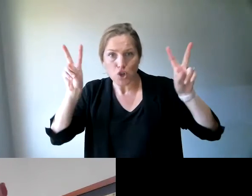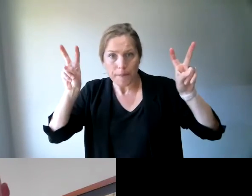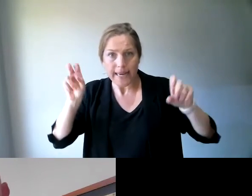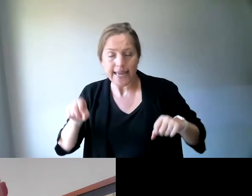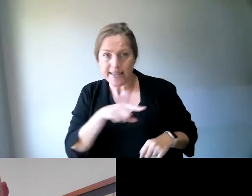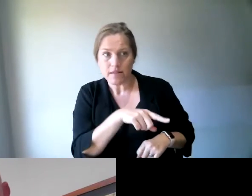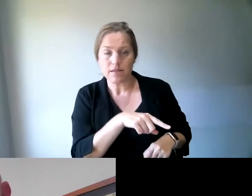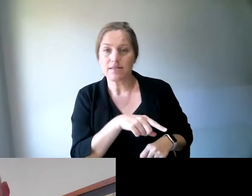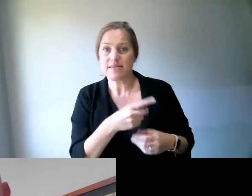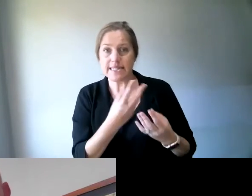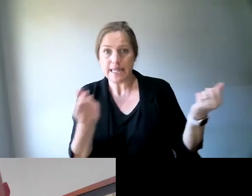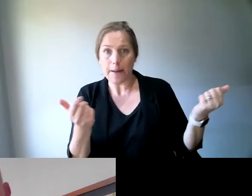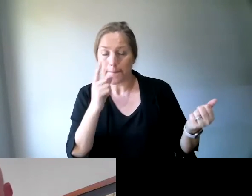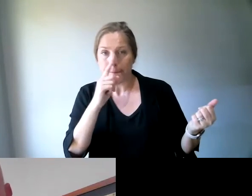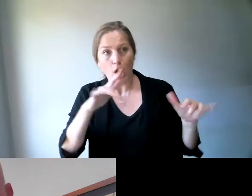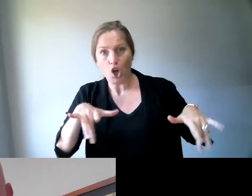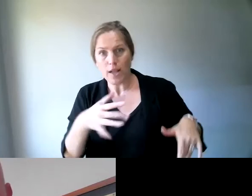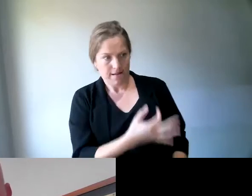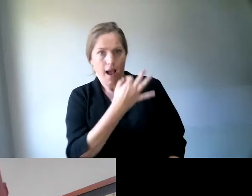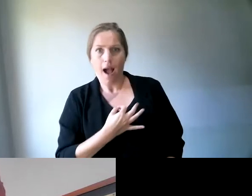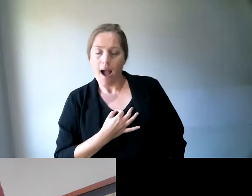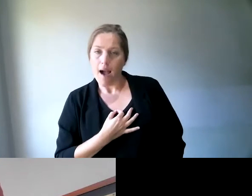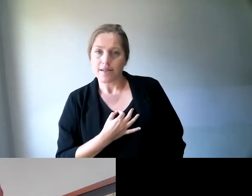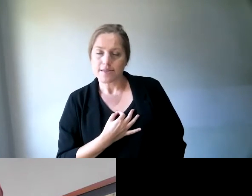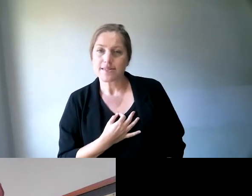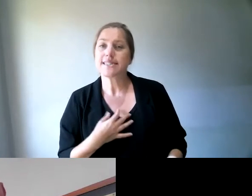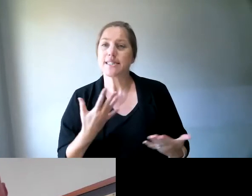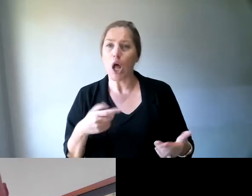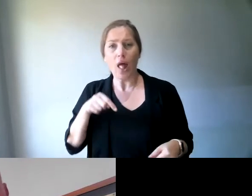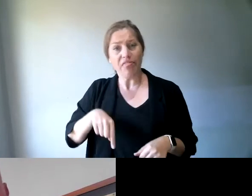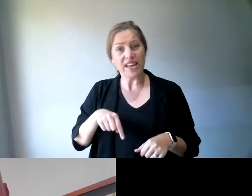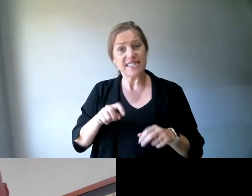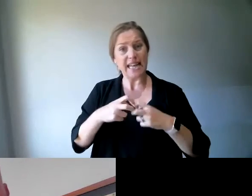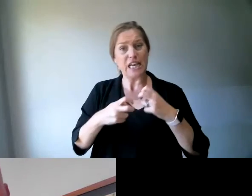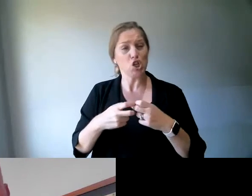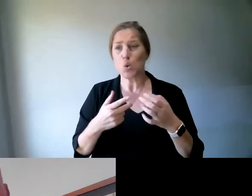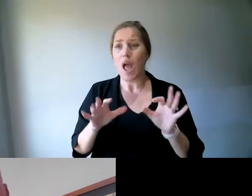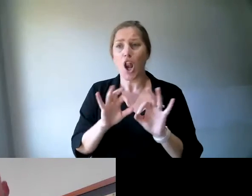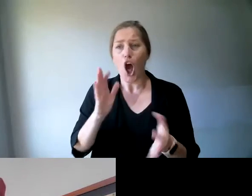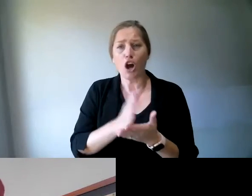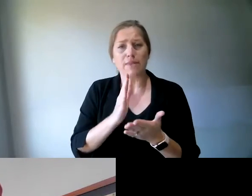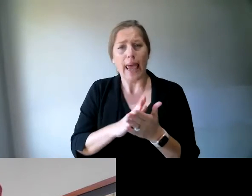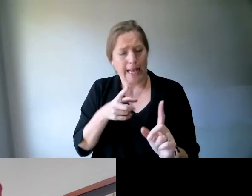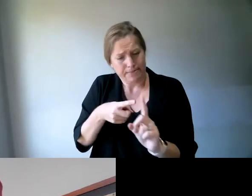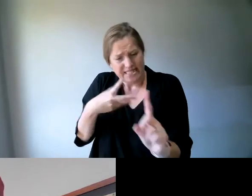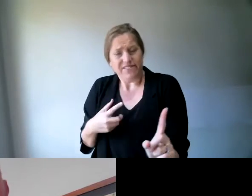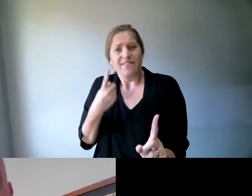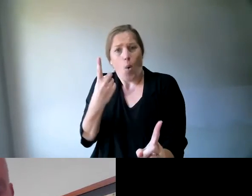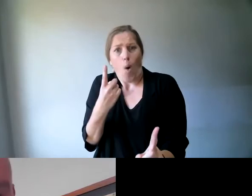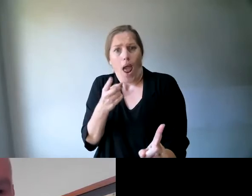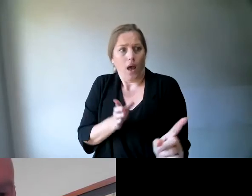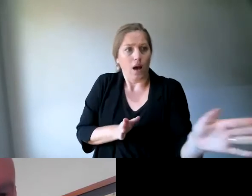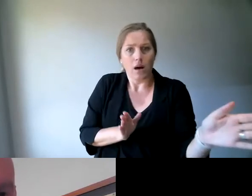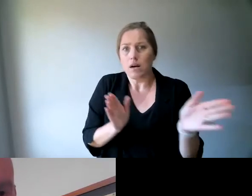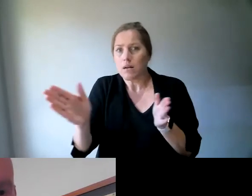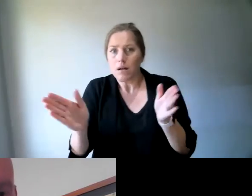particularly associated with any party's platform. So I think it's a great issue. You're not telling people to vote